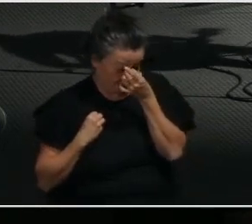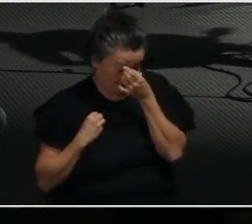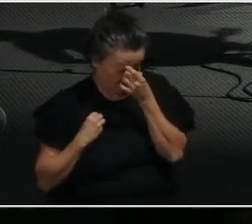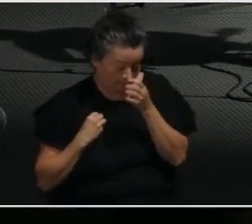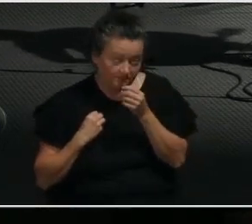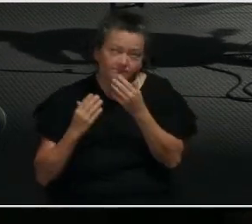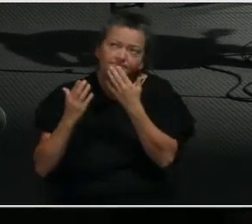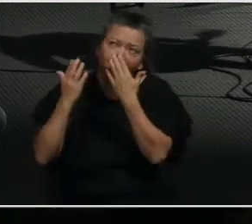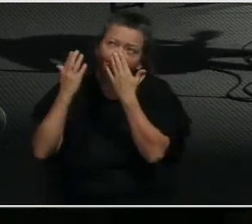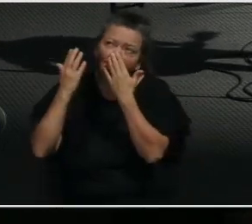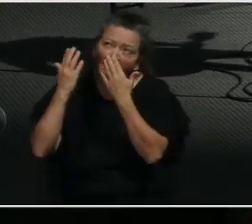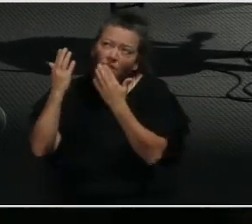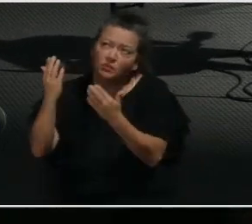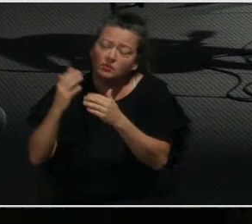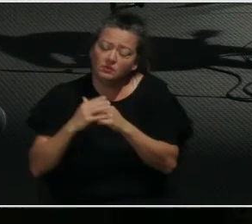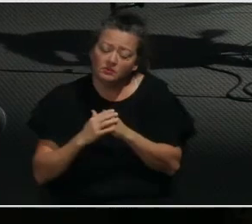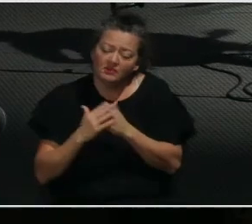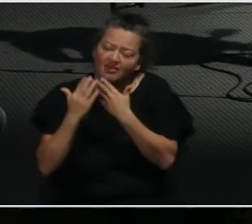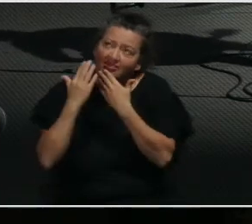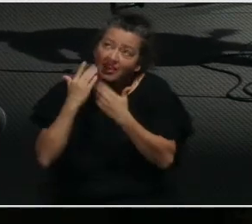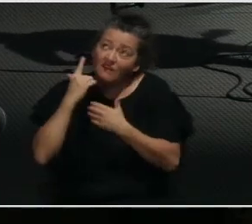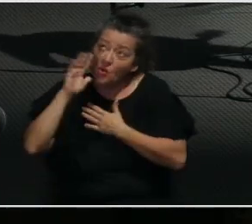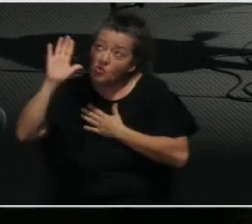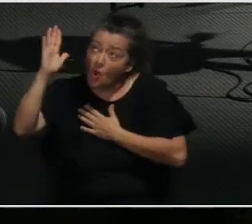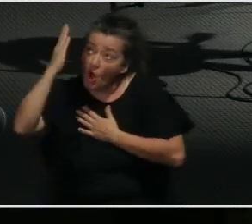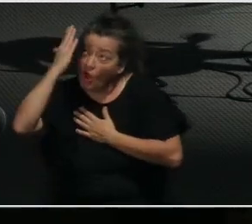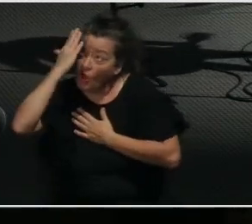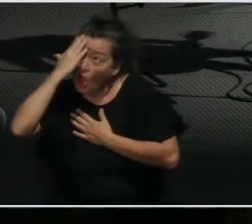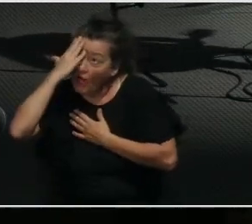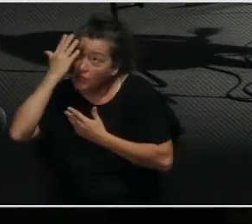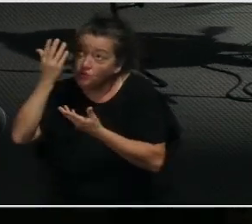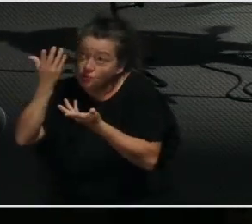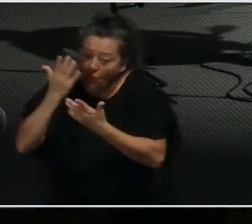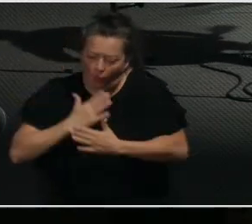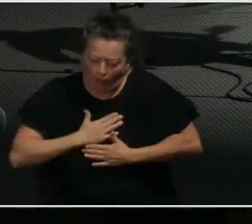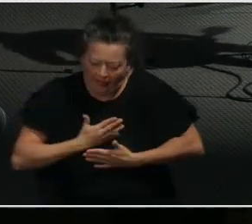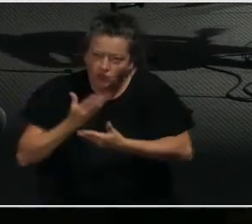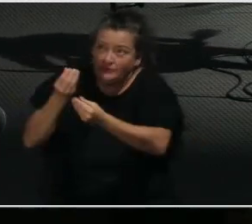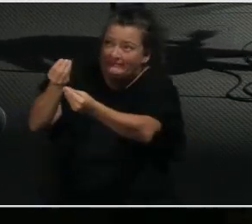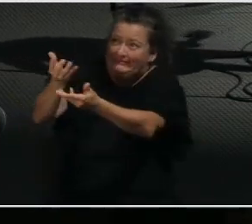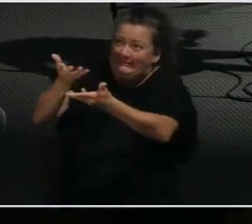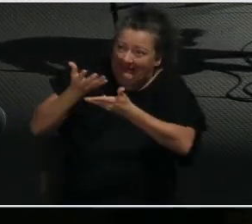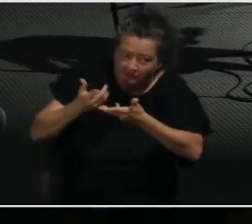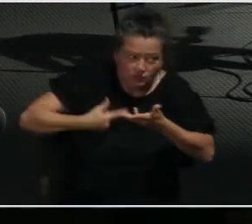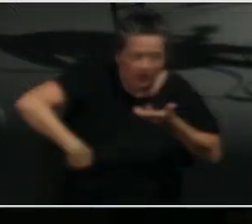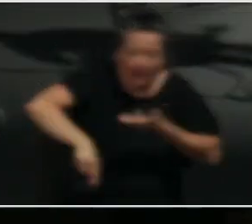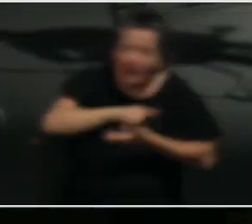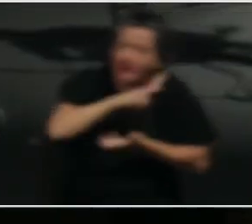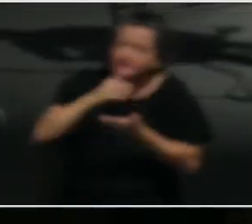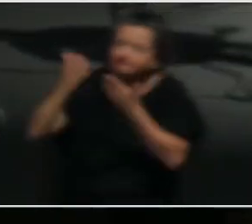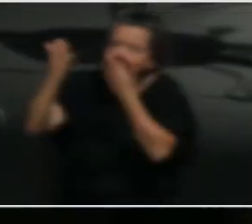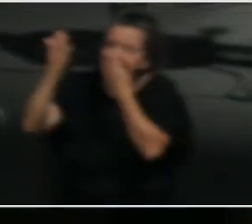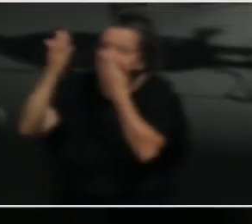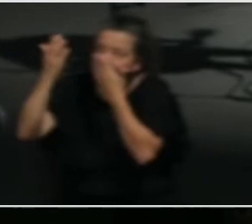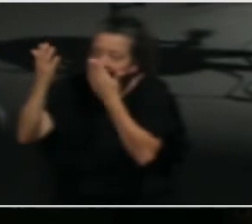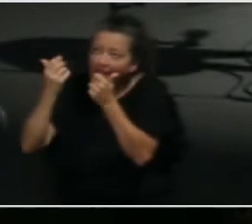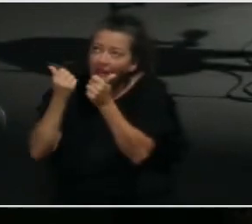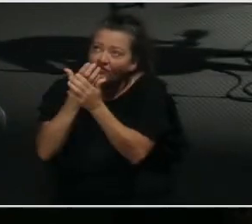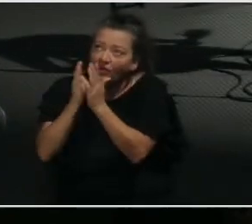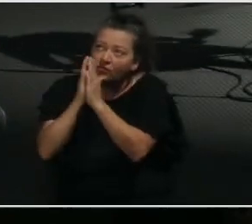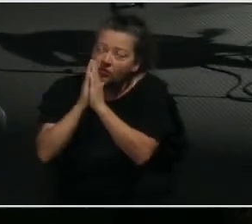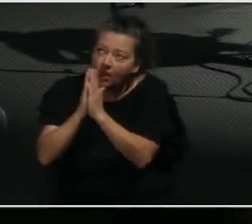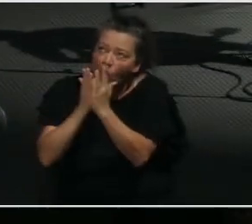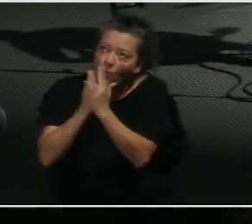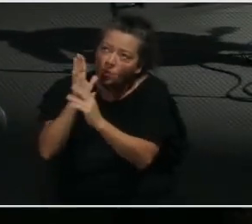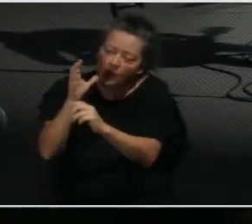Thank you, O God, for making the knowledge of your will available and open to us. And we pray this in your powerful name.